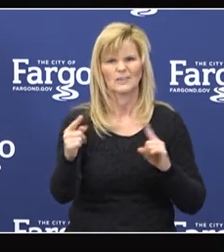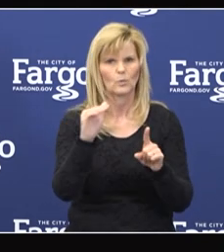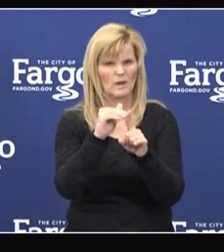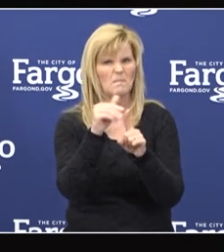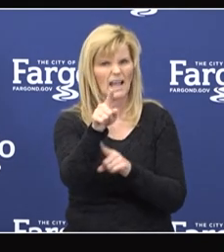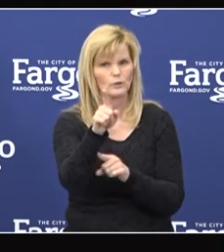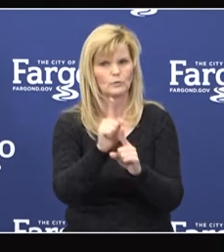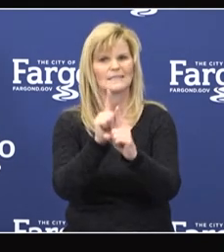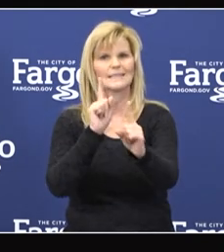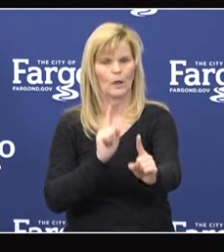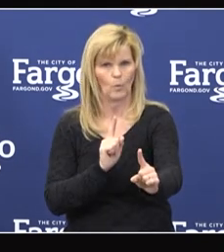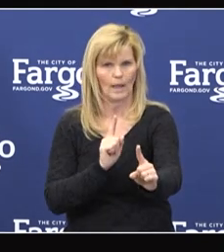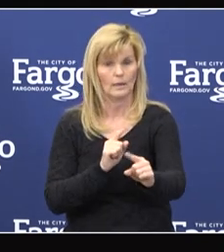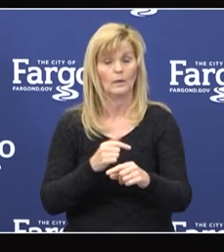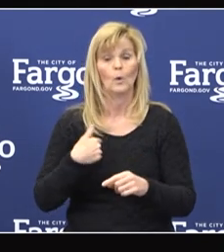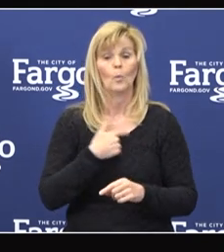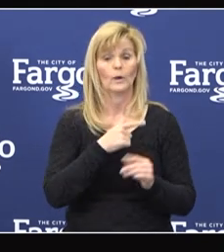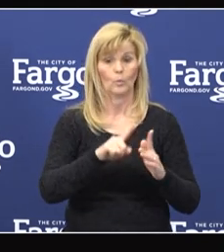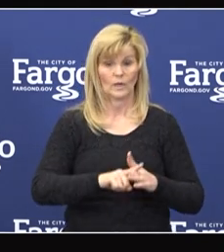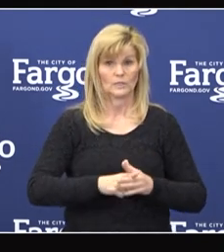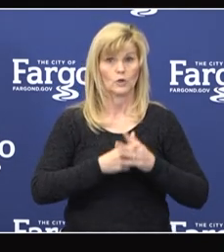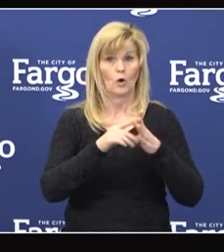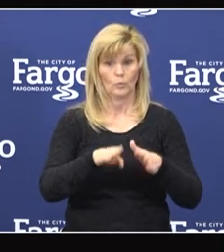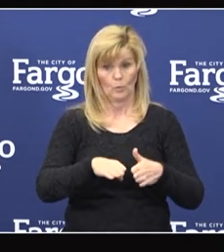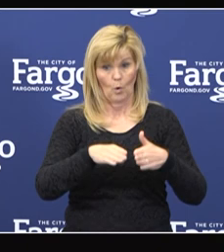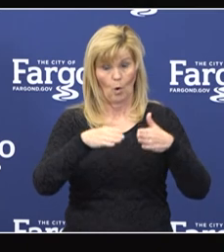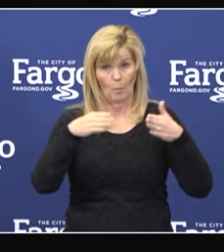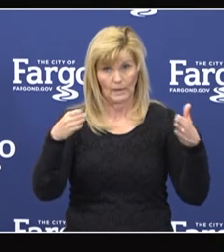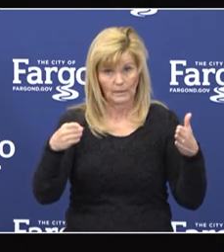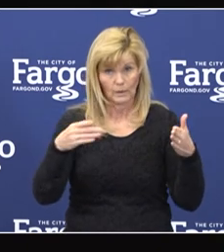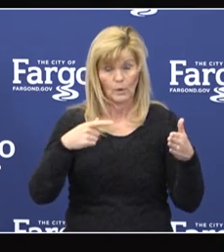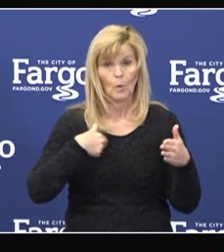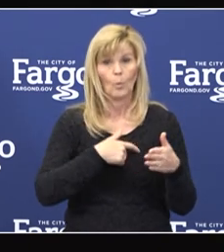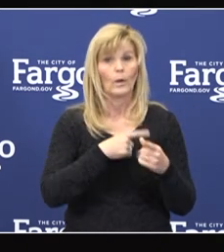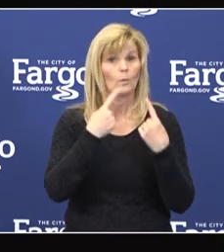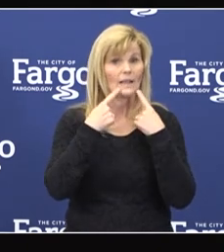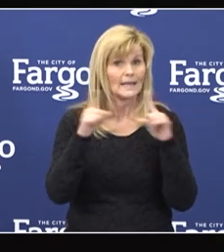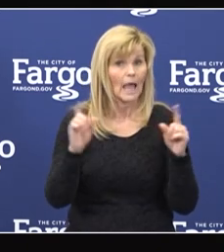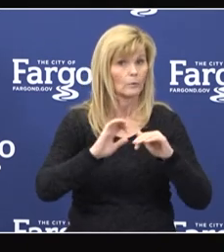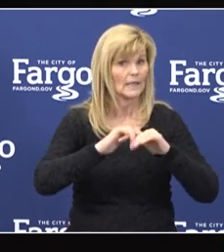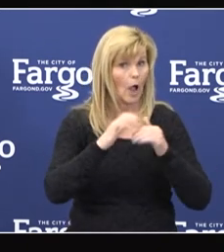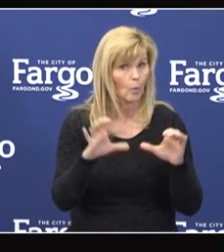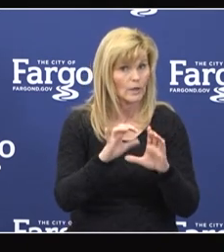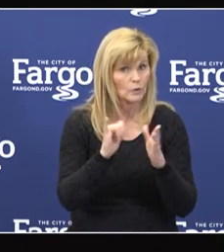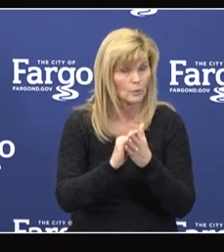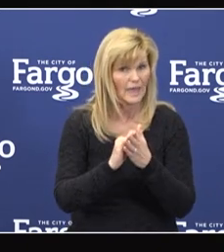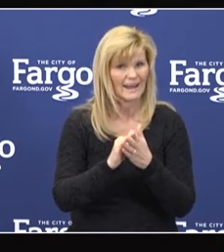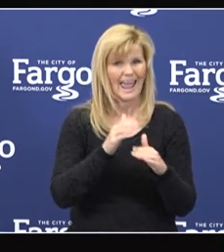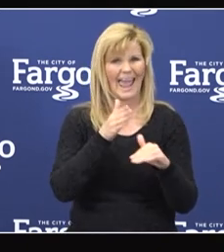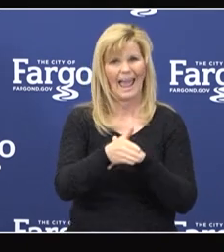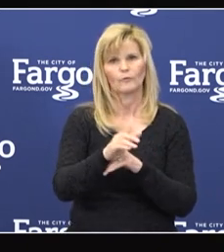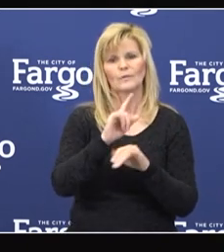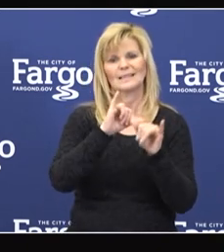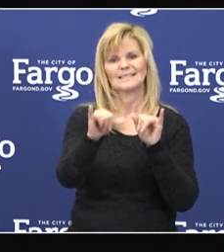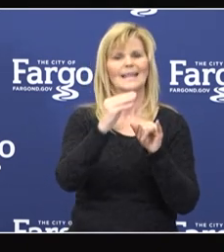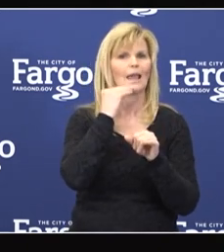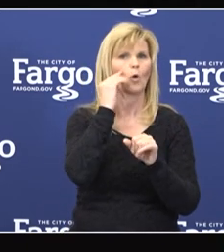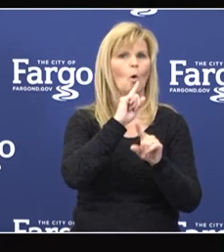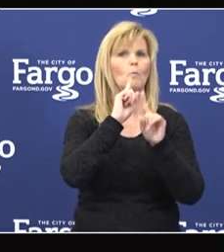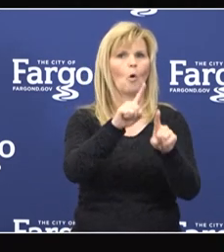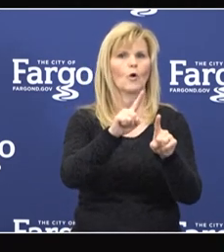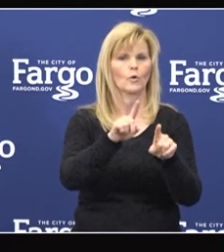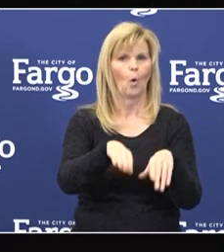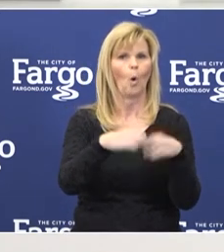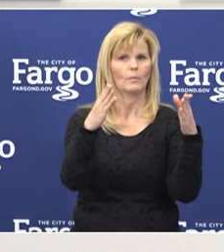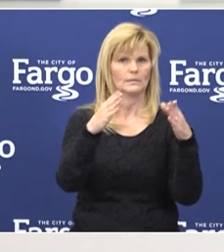The date of this initial reopening phase will be announced after the end of the stay-at-home order. Thank you, Mayor Mahoney. Thank